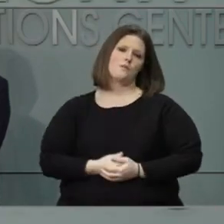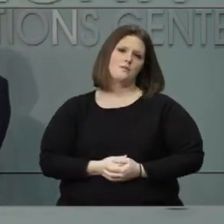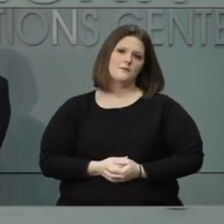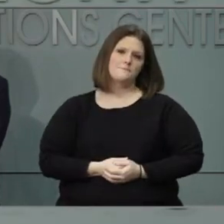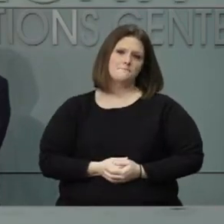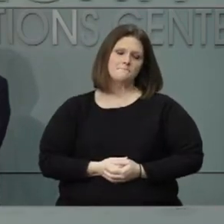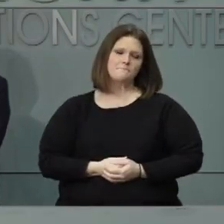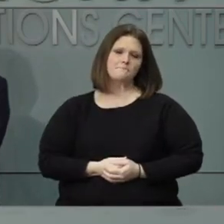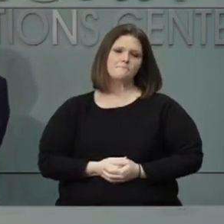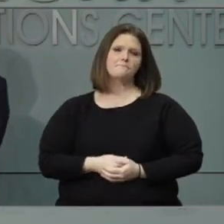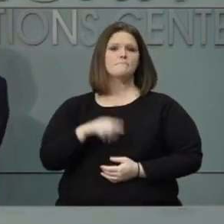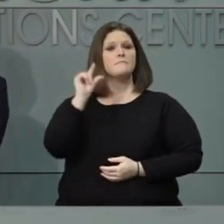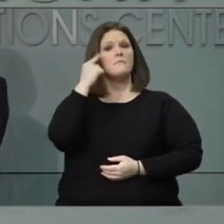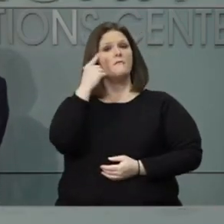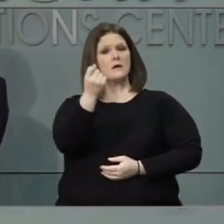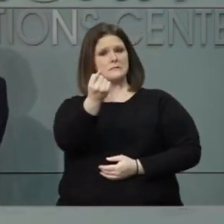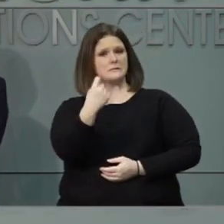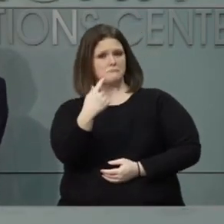Next question, please.